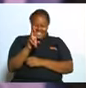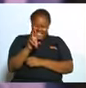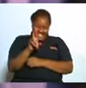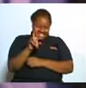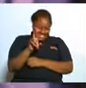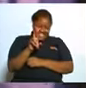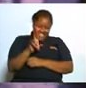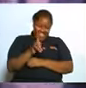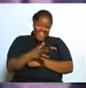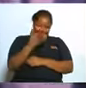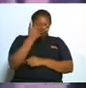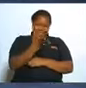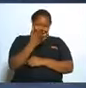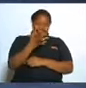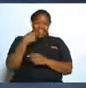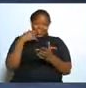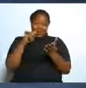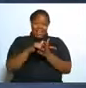she's there for investment